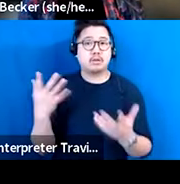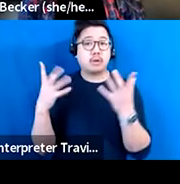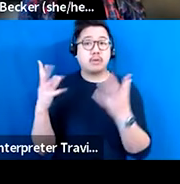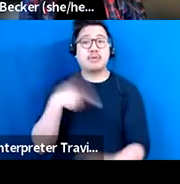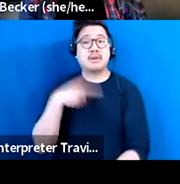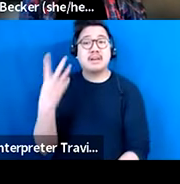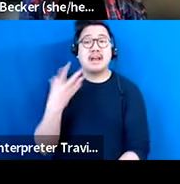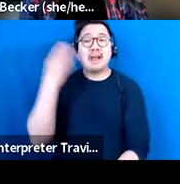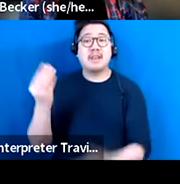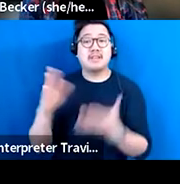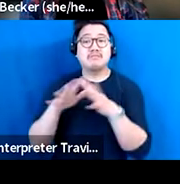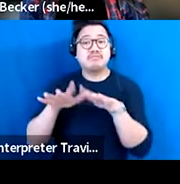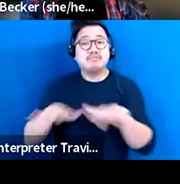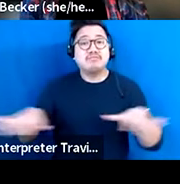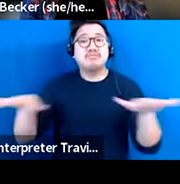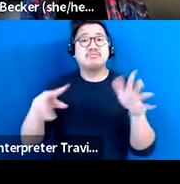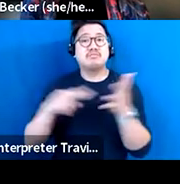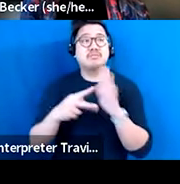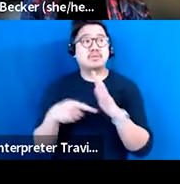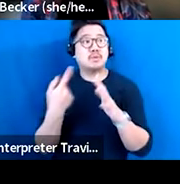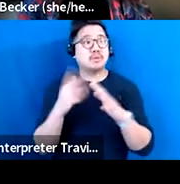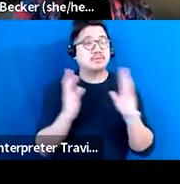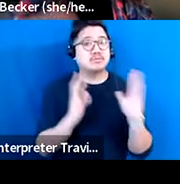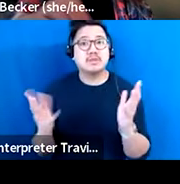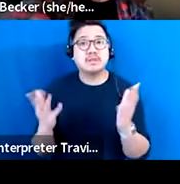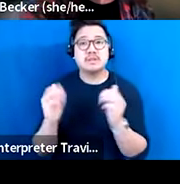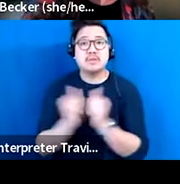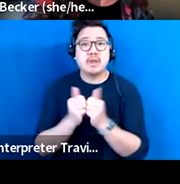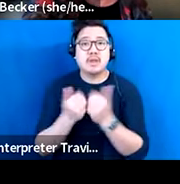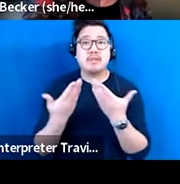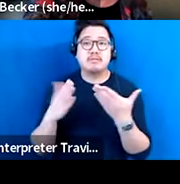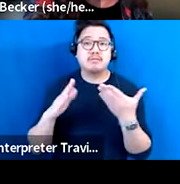demographic of the audience you're speaking to, but it might be about the geography.